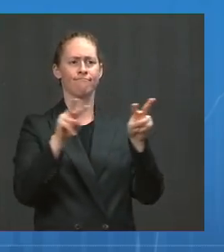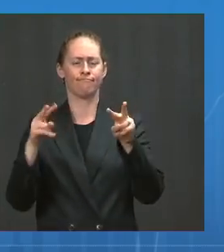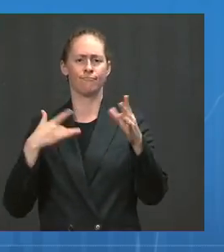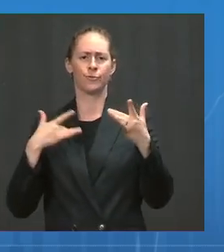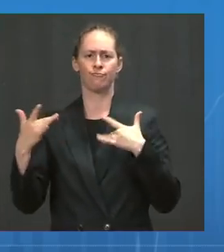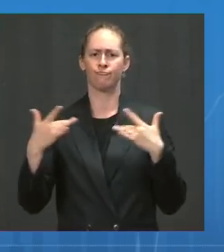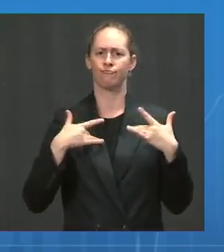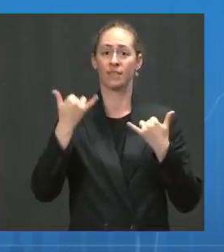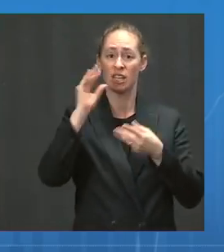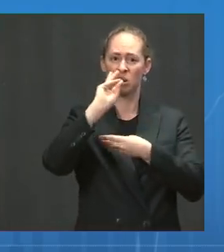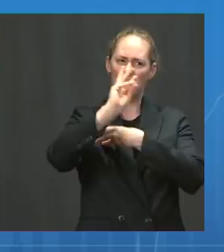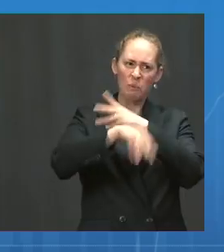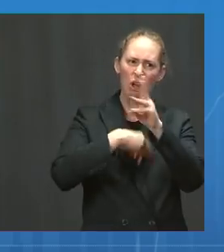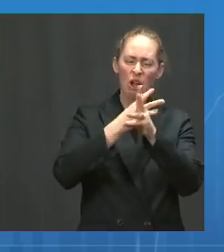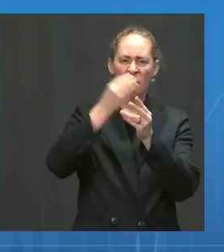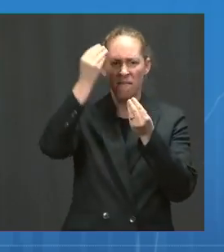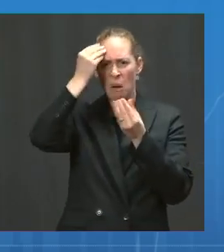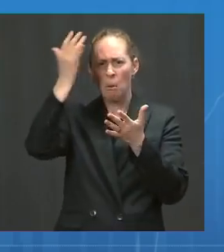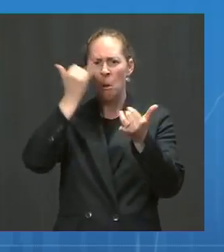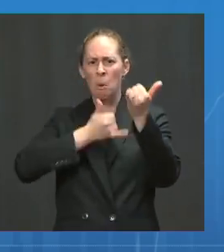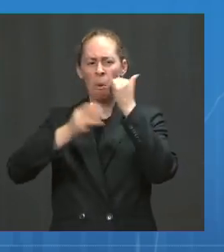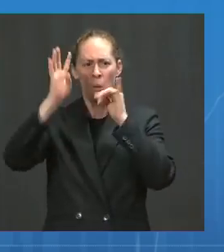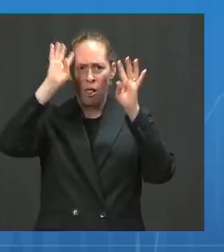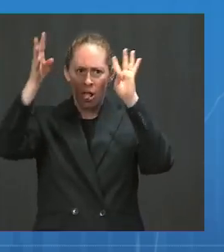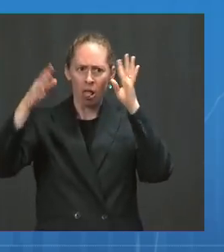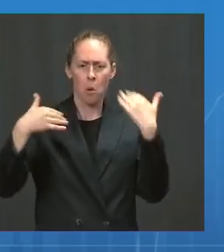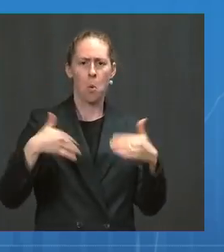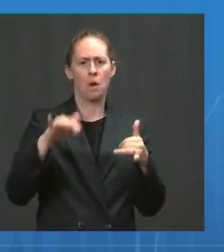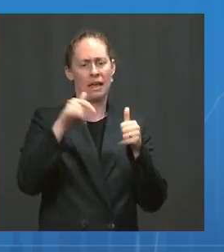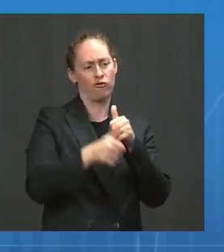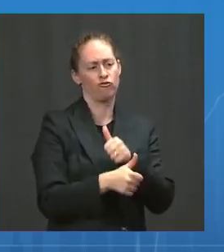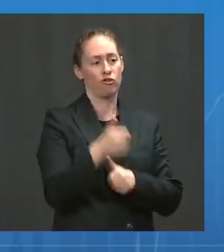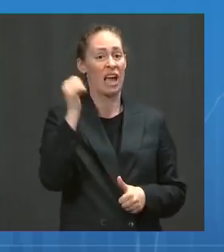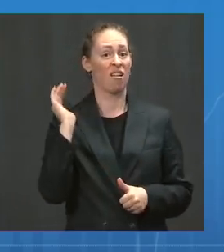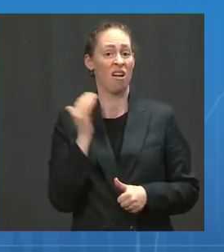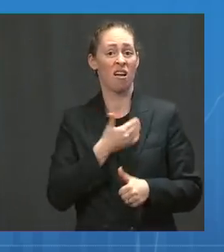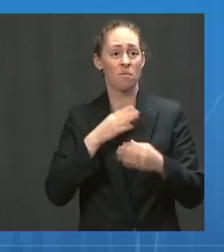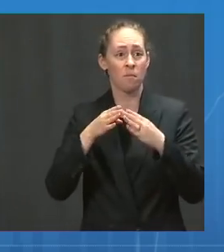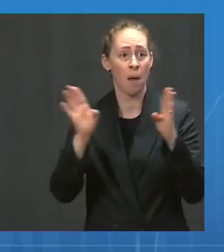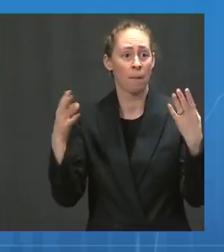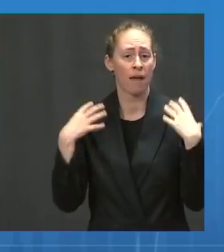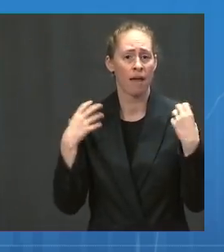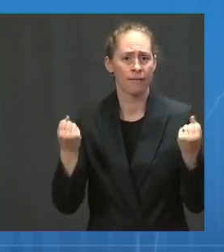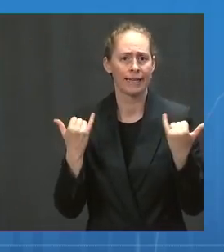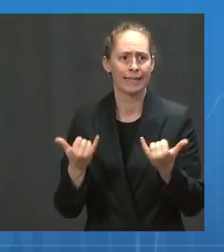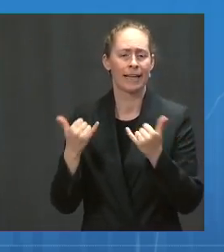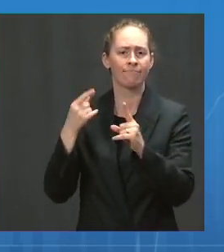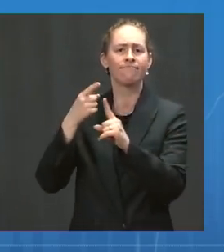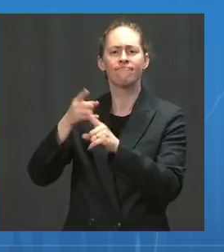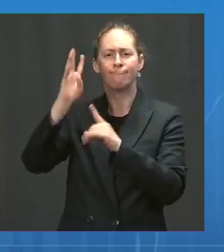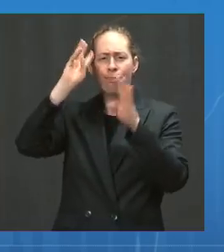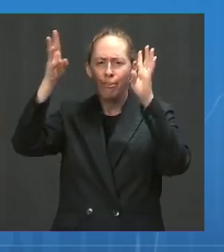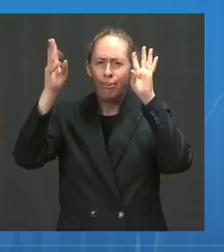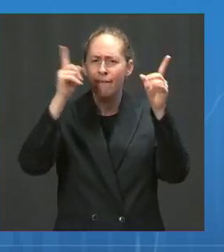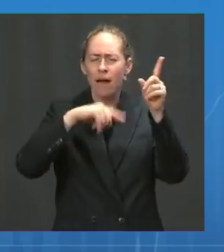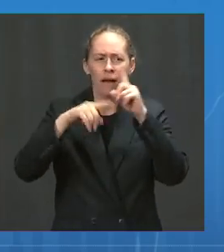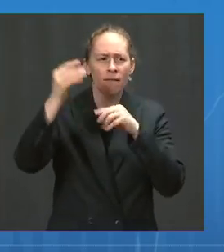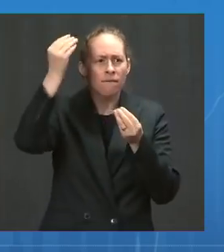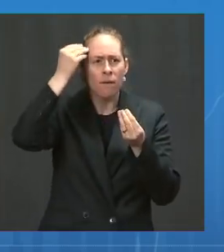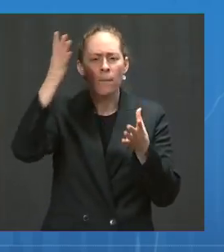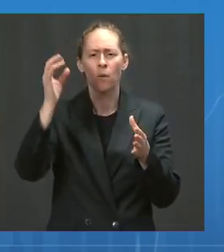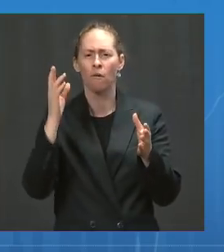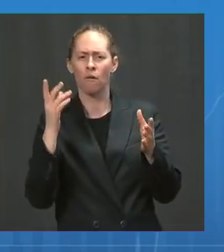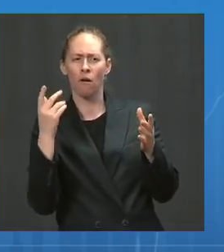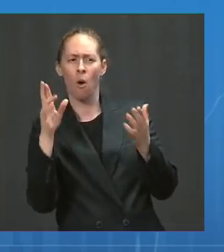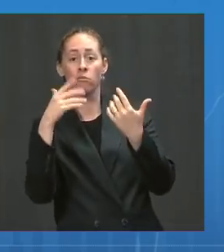insidious threat to our nation's health. Health misinformation is false, inaccurate, or misleading information about health,